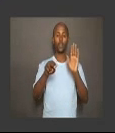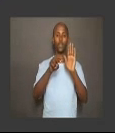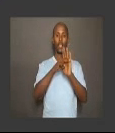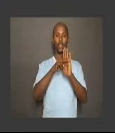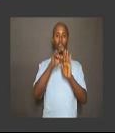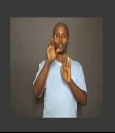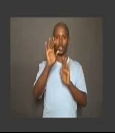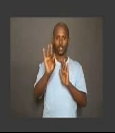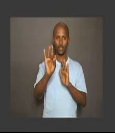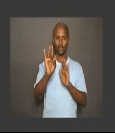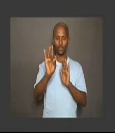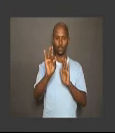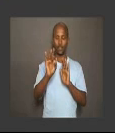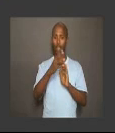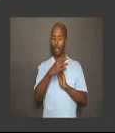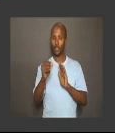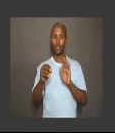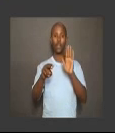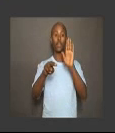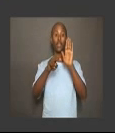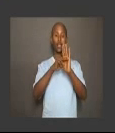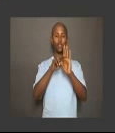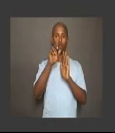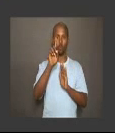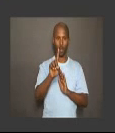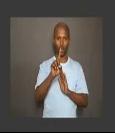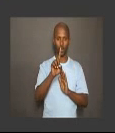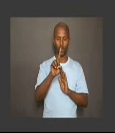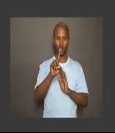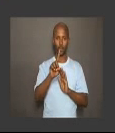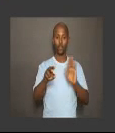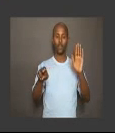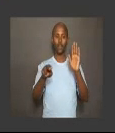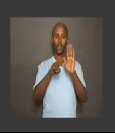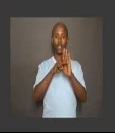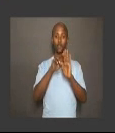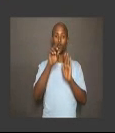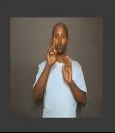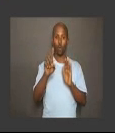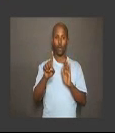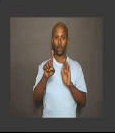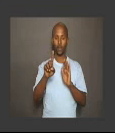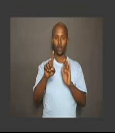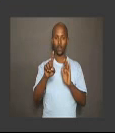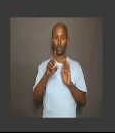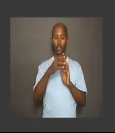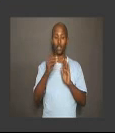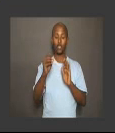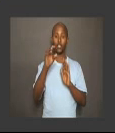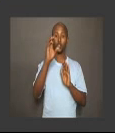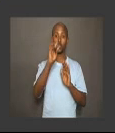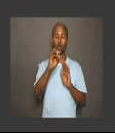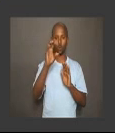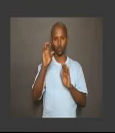Hello again, Negative 8 and negative 1, negative 1